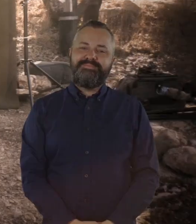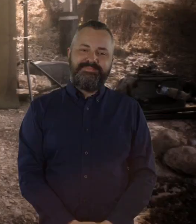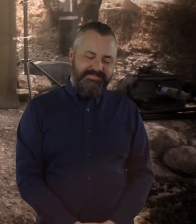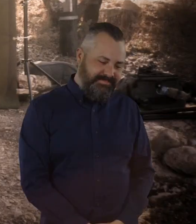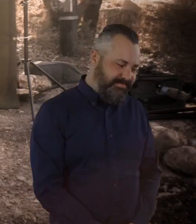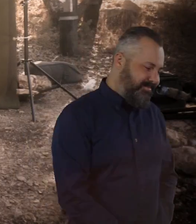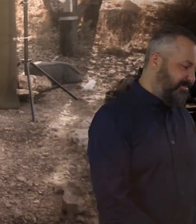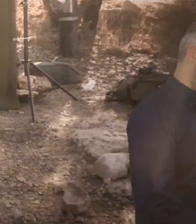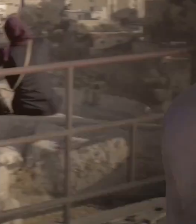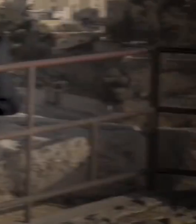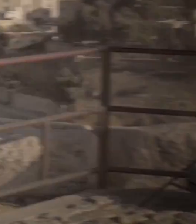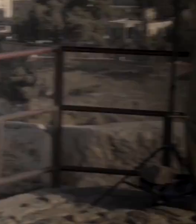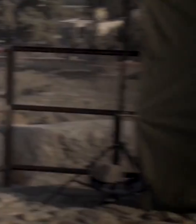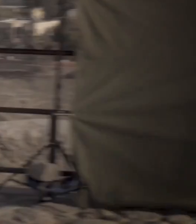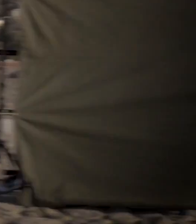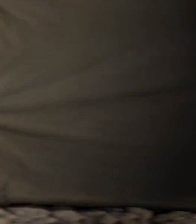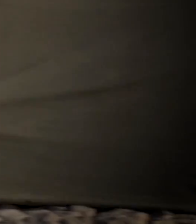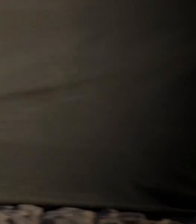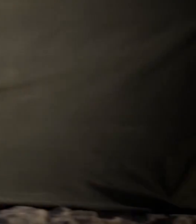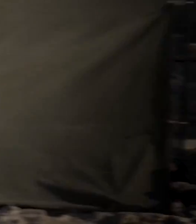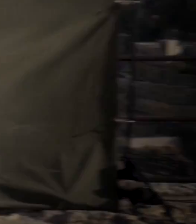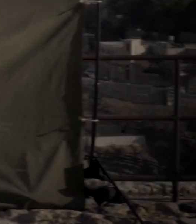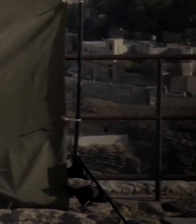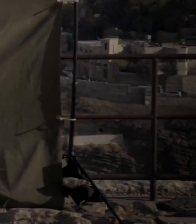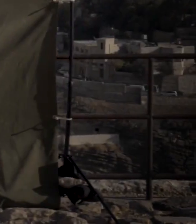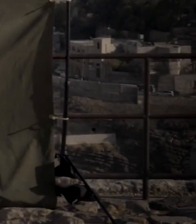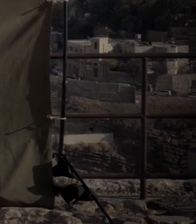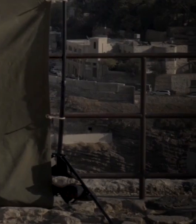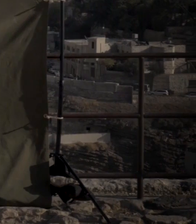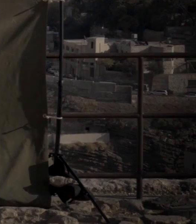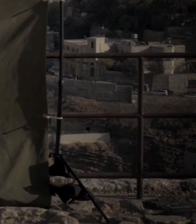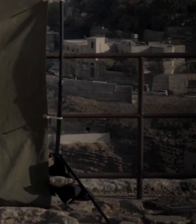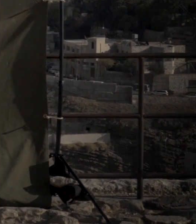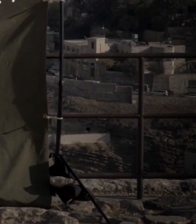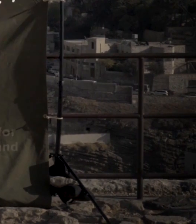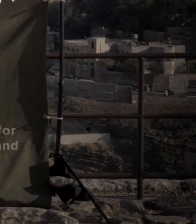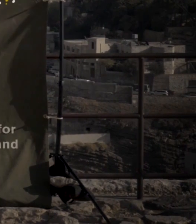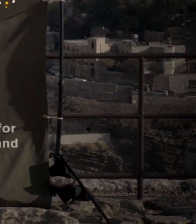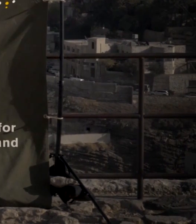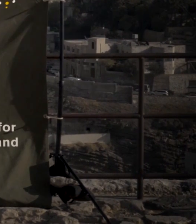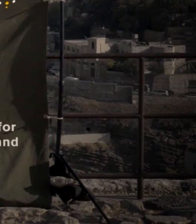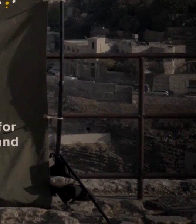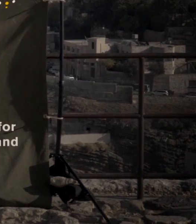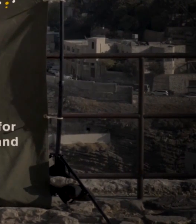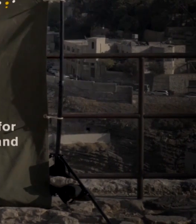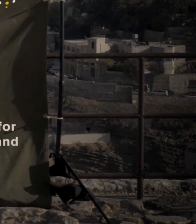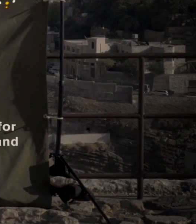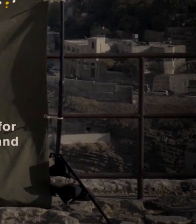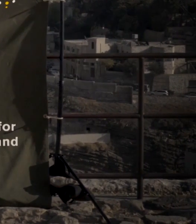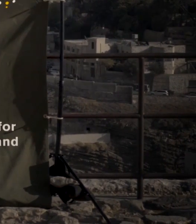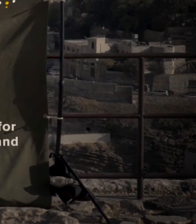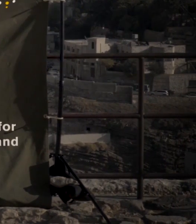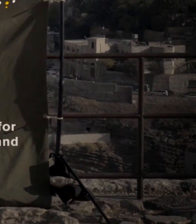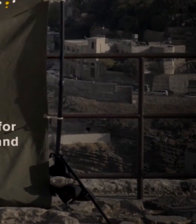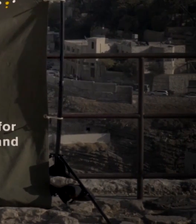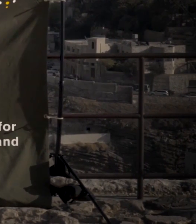Khalid laughs and smiles, and uses the crutch to stand up from his wheelchair. Words appear on the projector screen